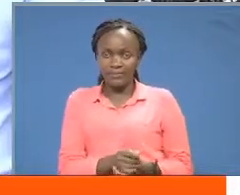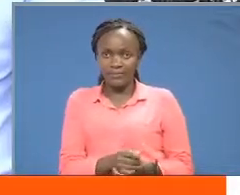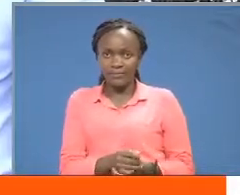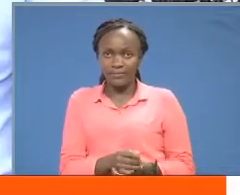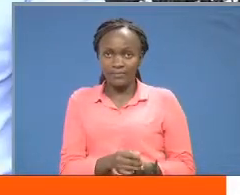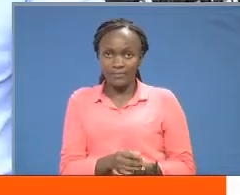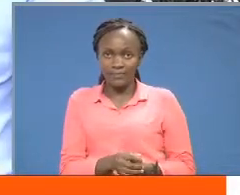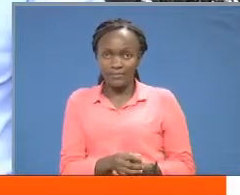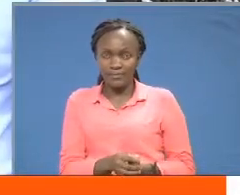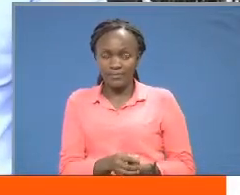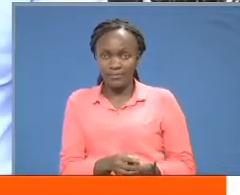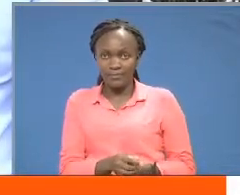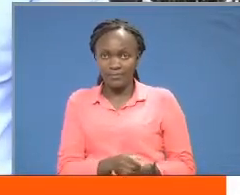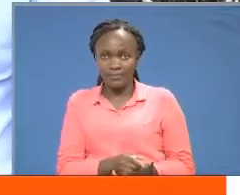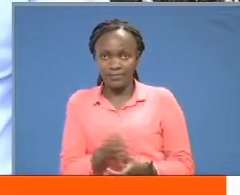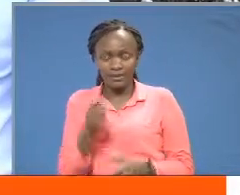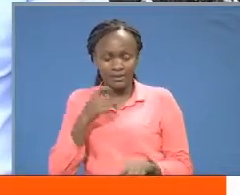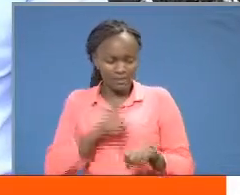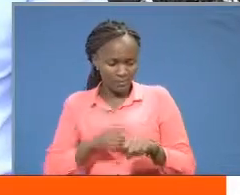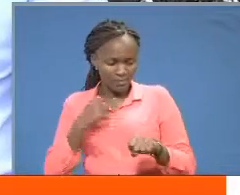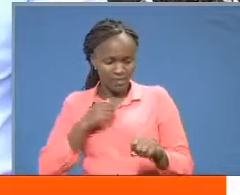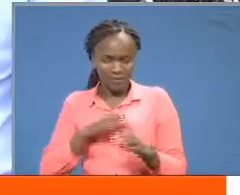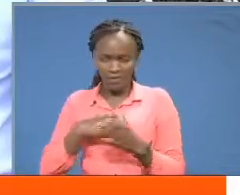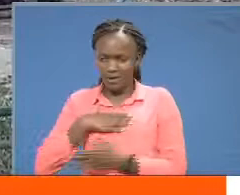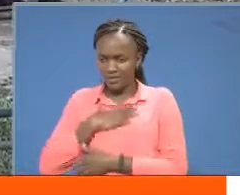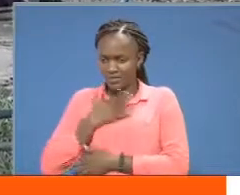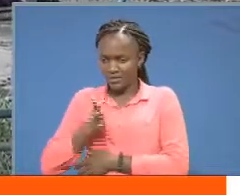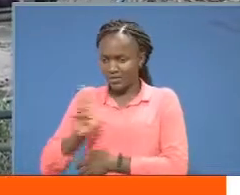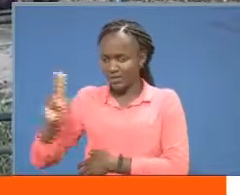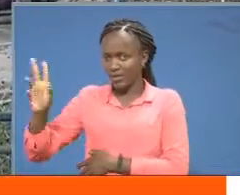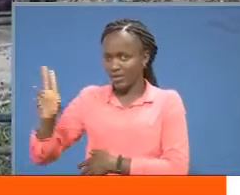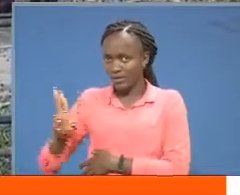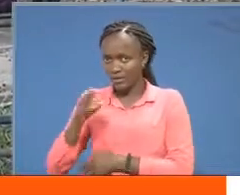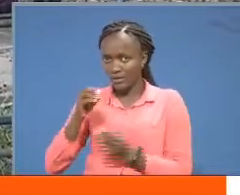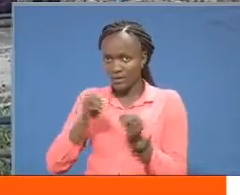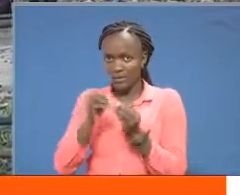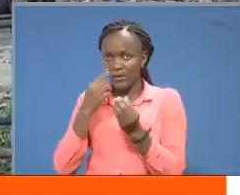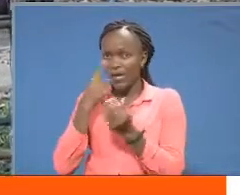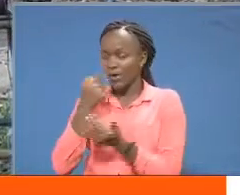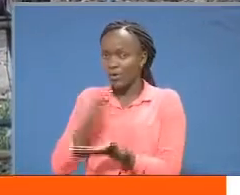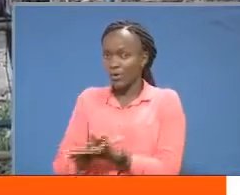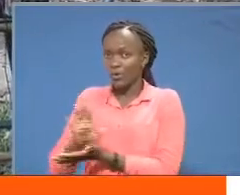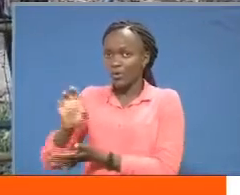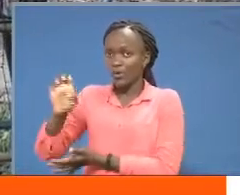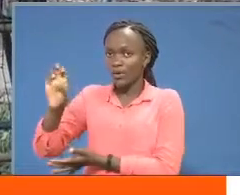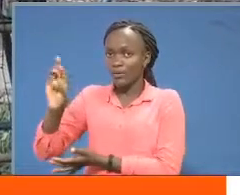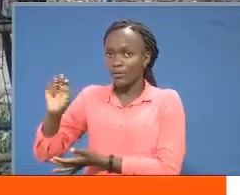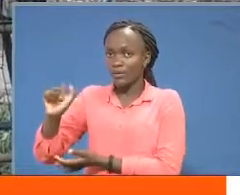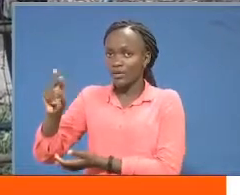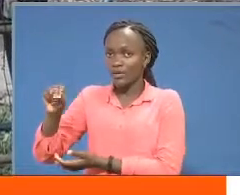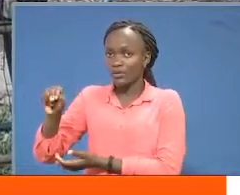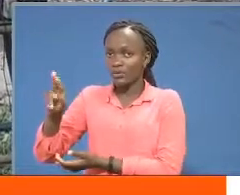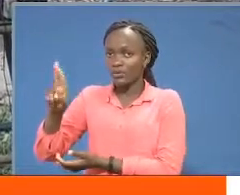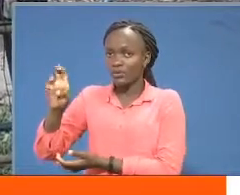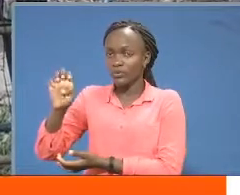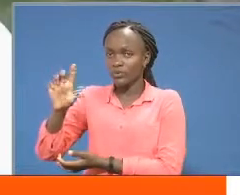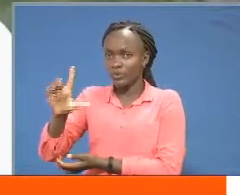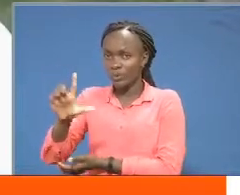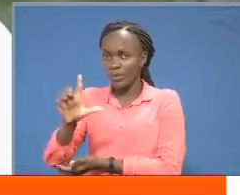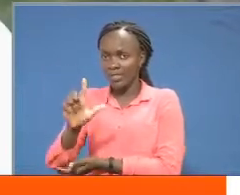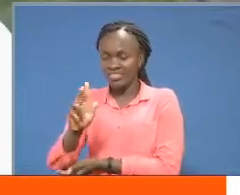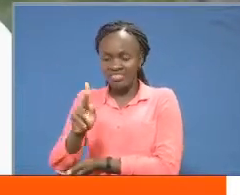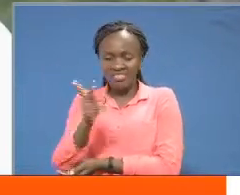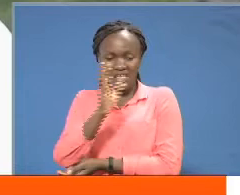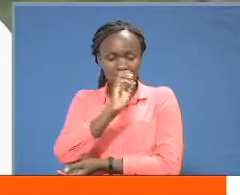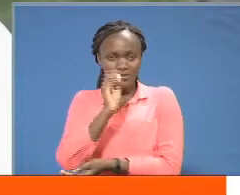to in my tour around the campus i meet emmanuel he is not a kenyan i'm attracted by the